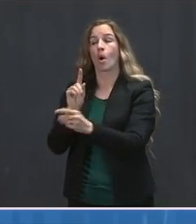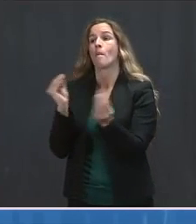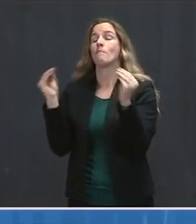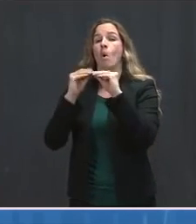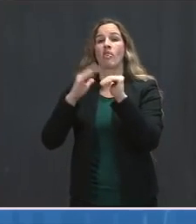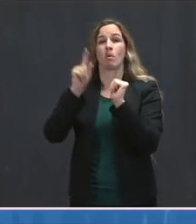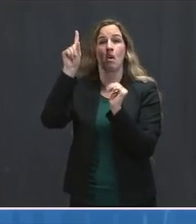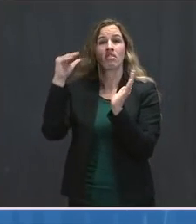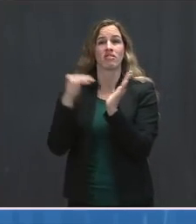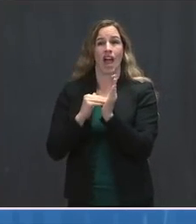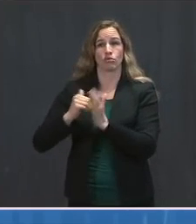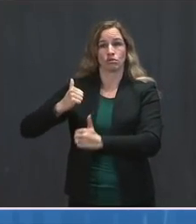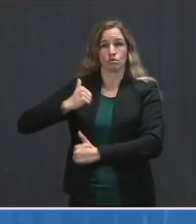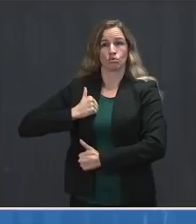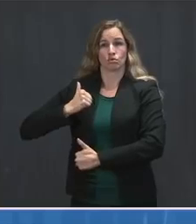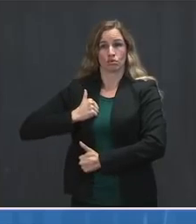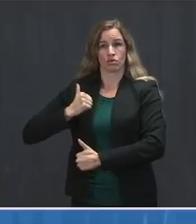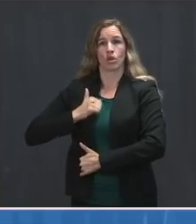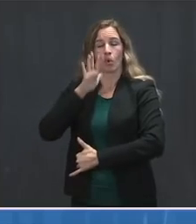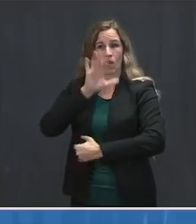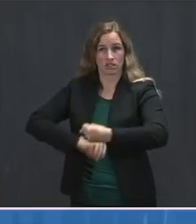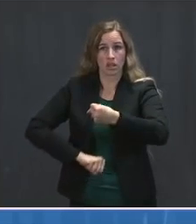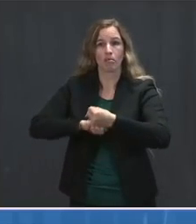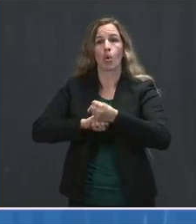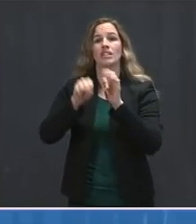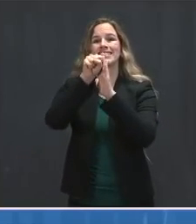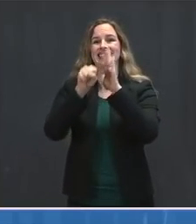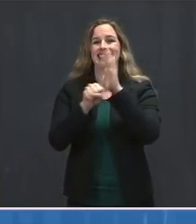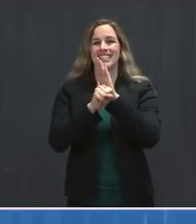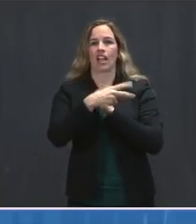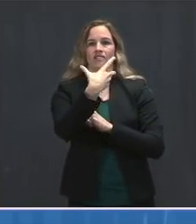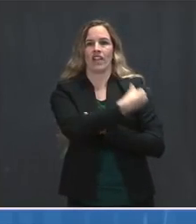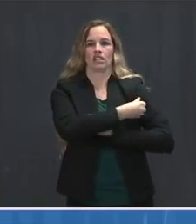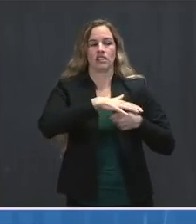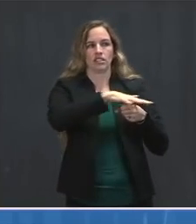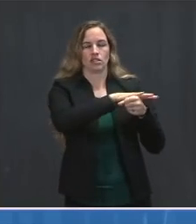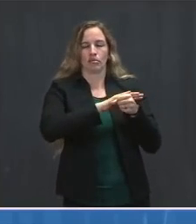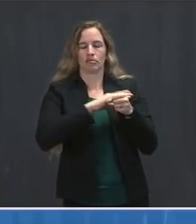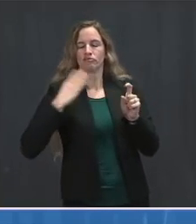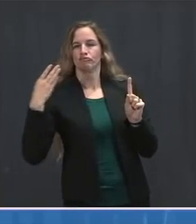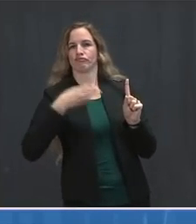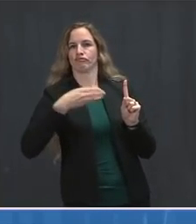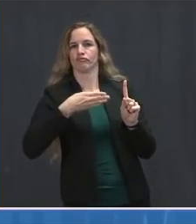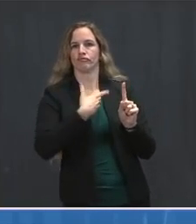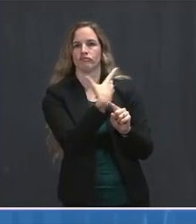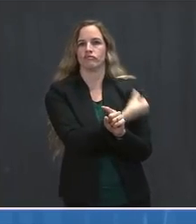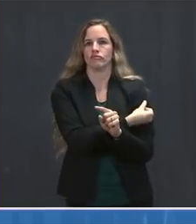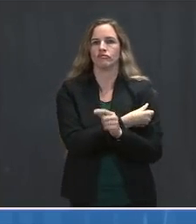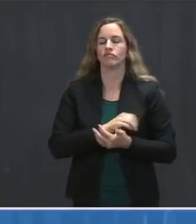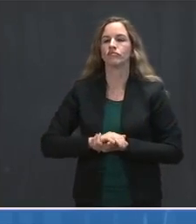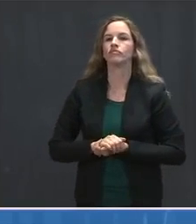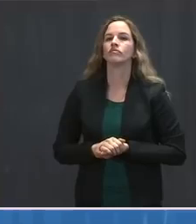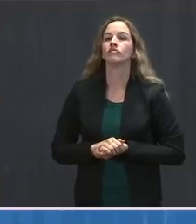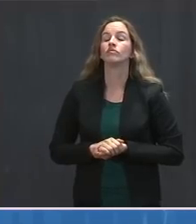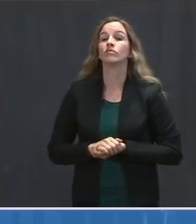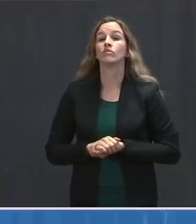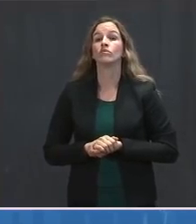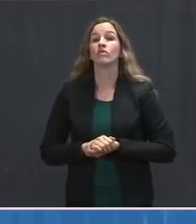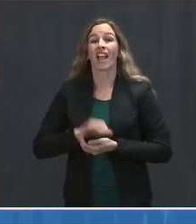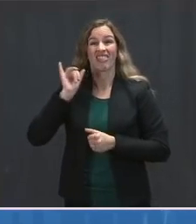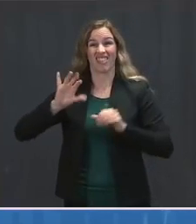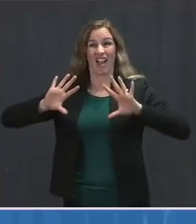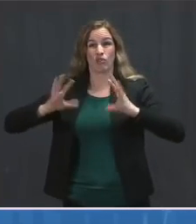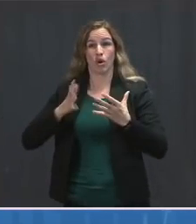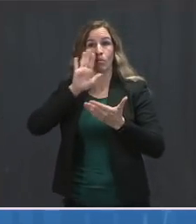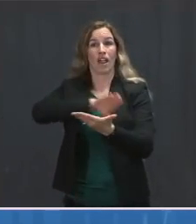personnel to support state vaccination sites. Part of this group will start to arrive in California